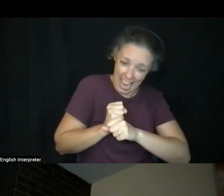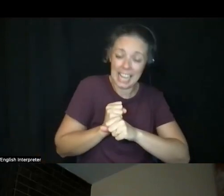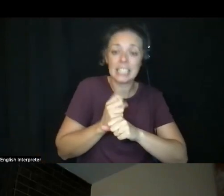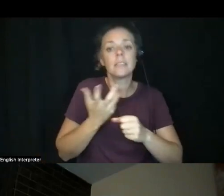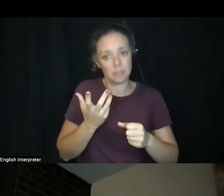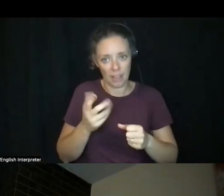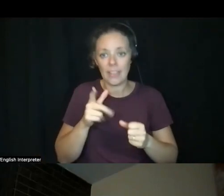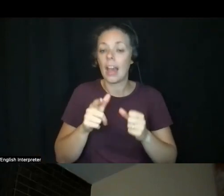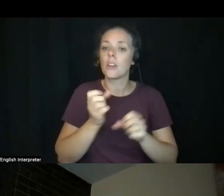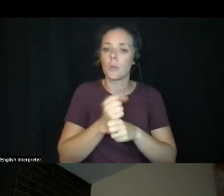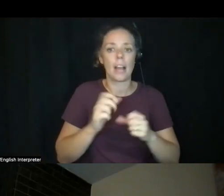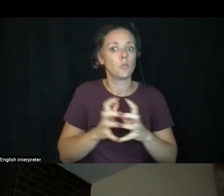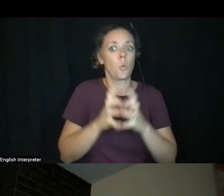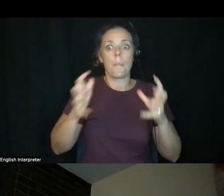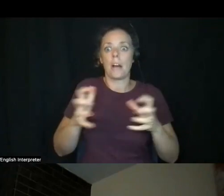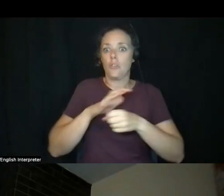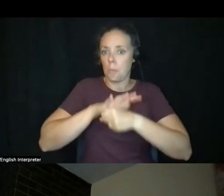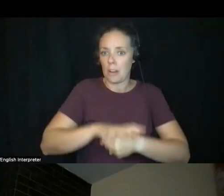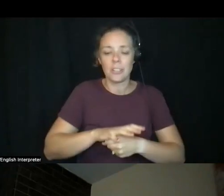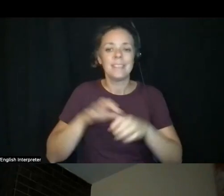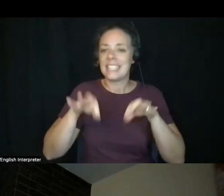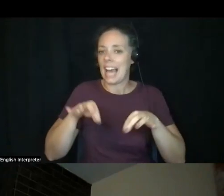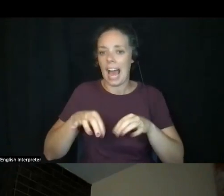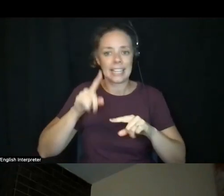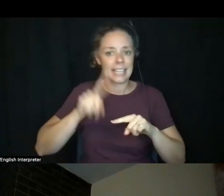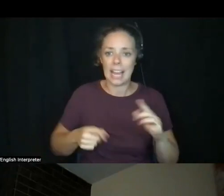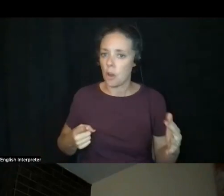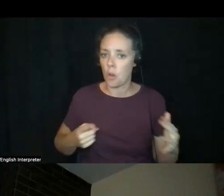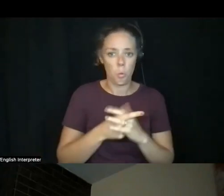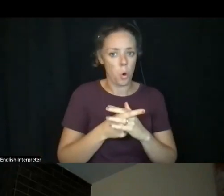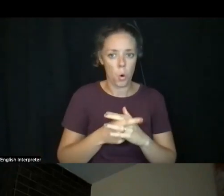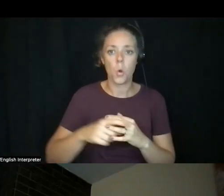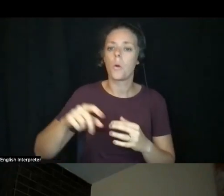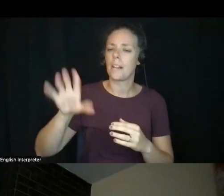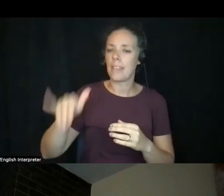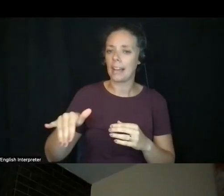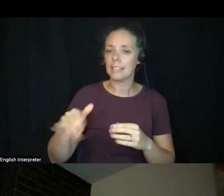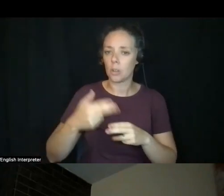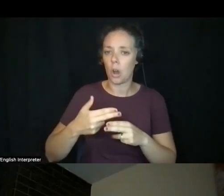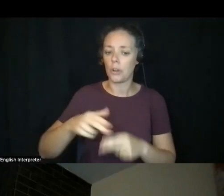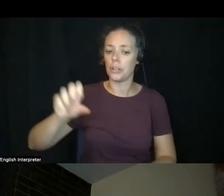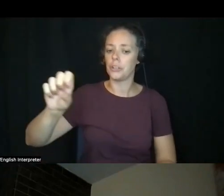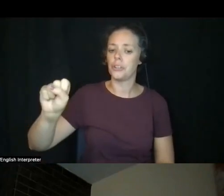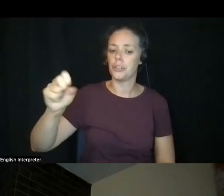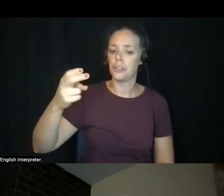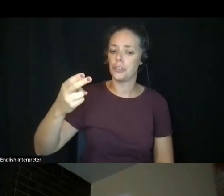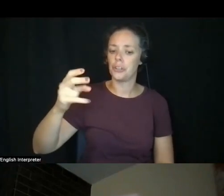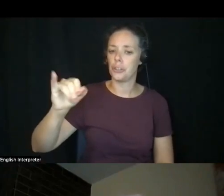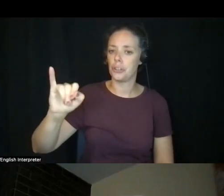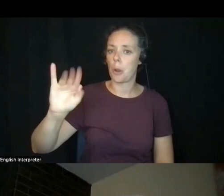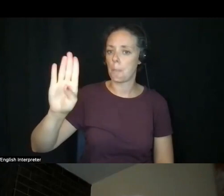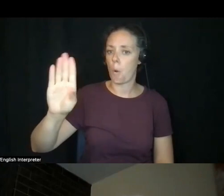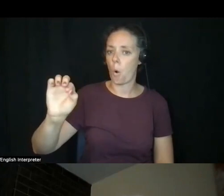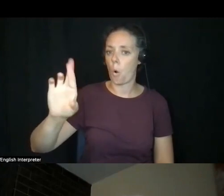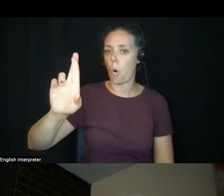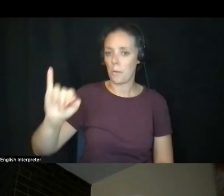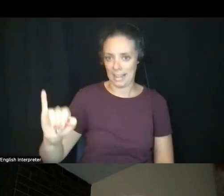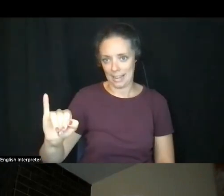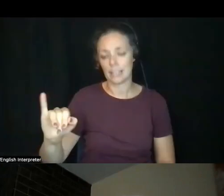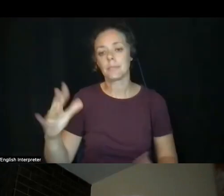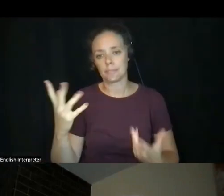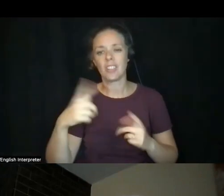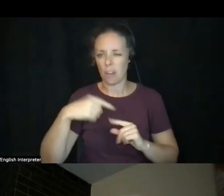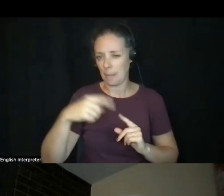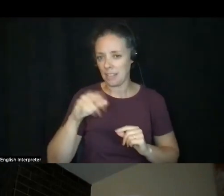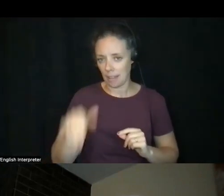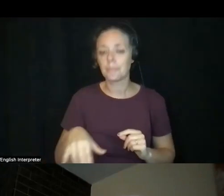much pressure that the dye can't penetrate in that area. So it ends up adding to the image that happens on